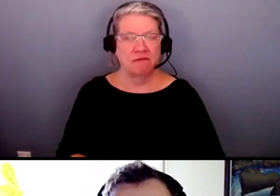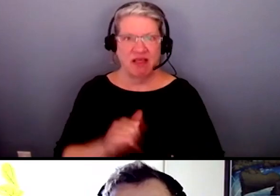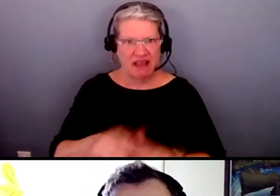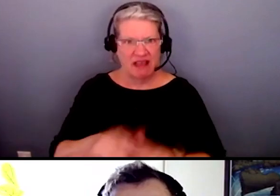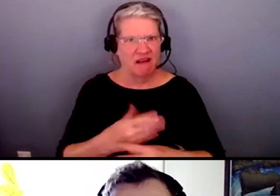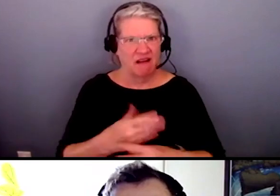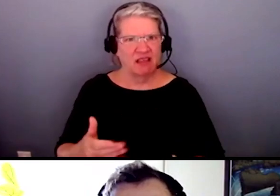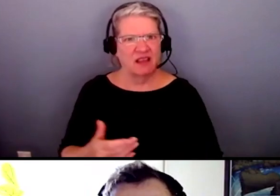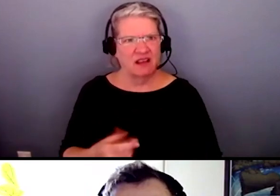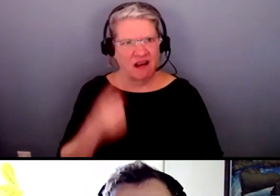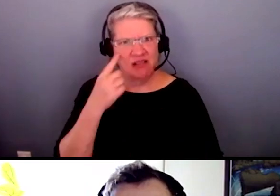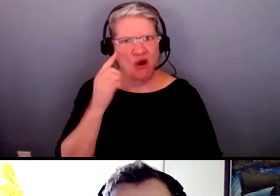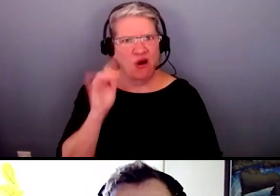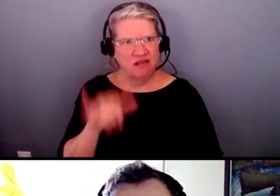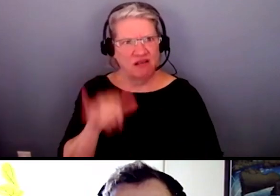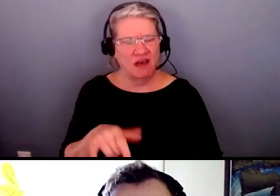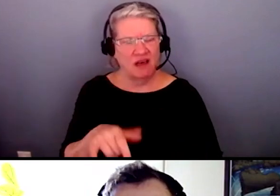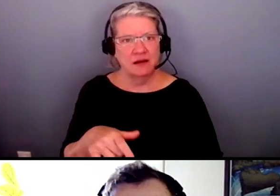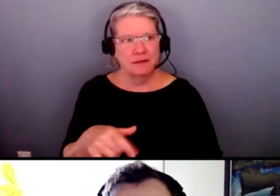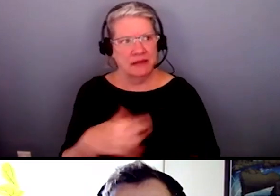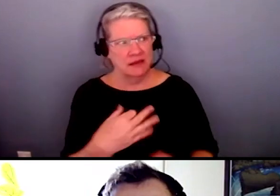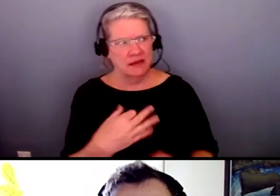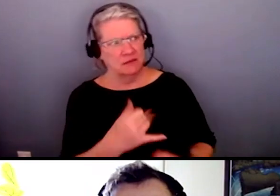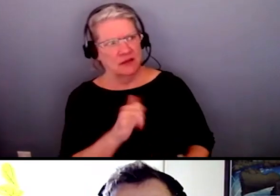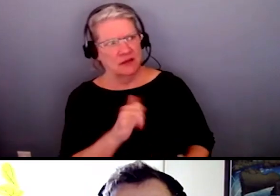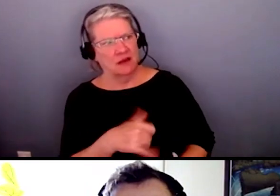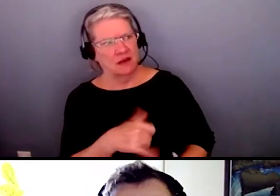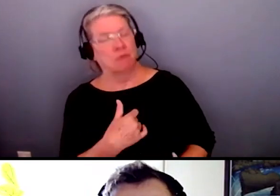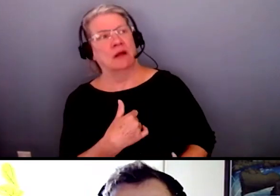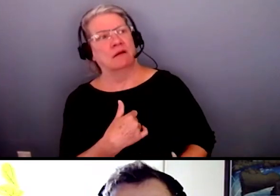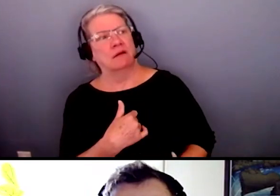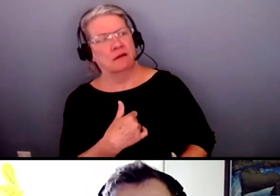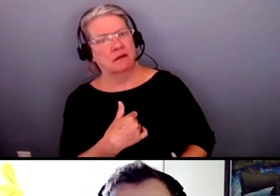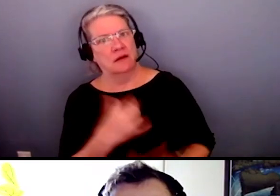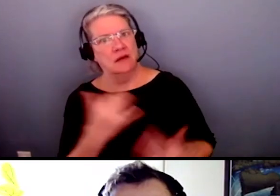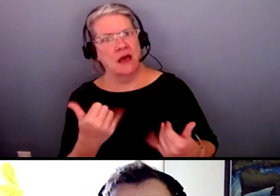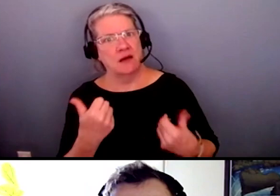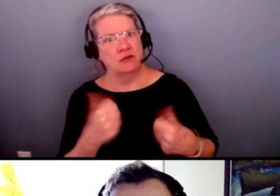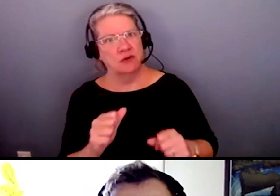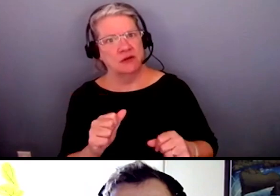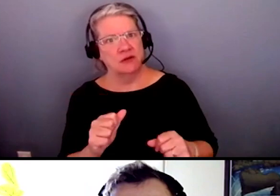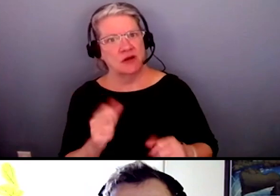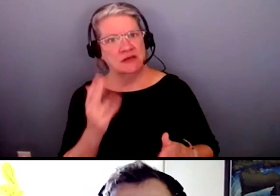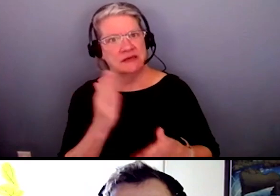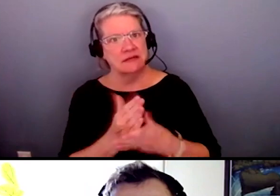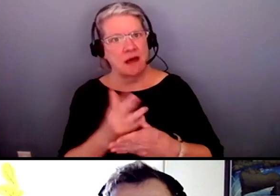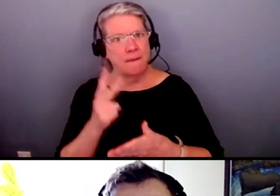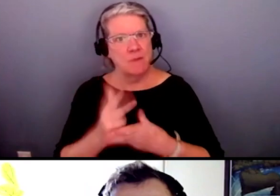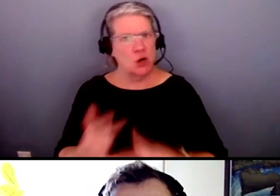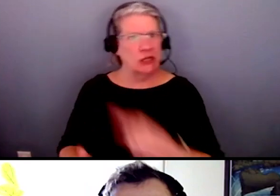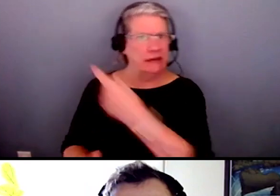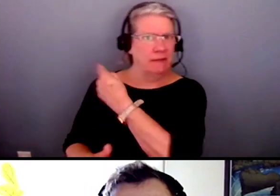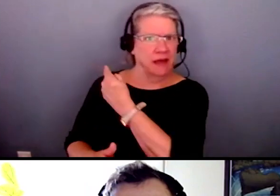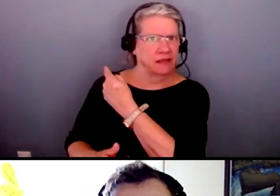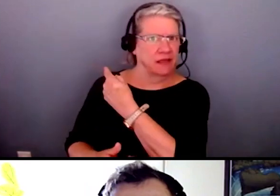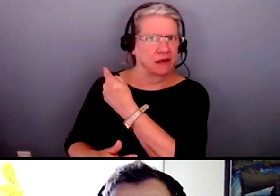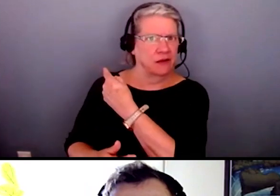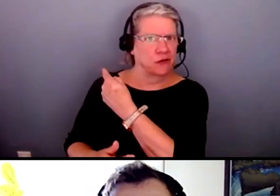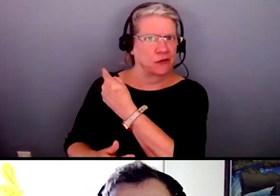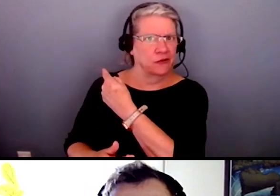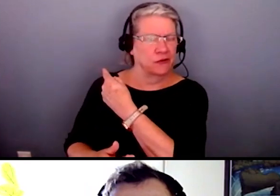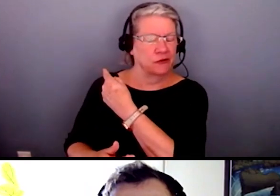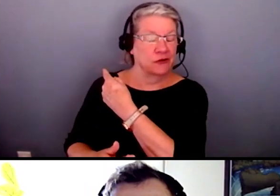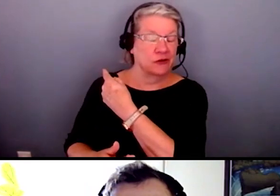thing um and when they pointed that out to me i really tried to stop parking back there because i never really thought